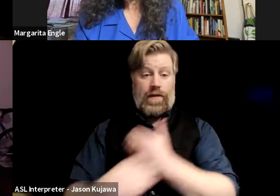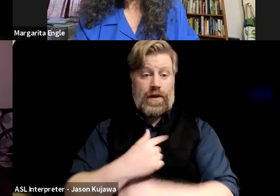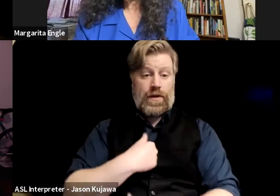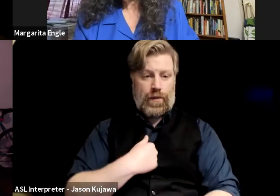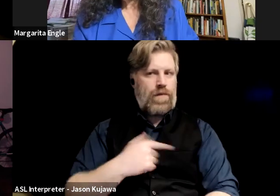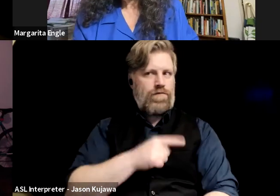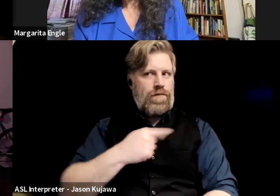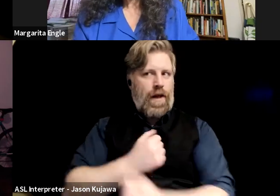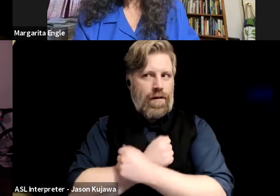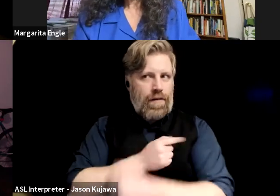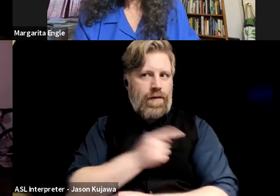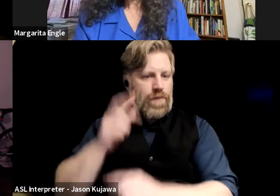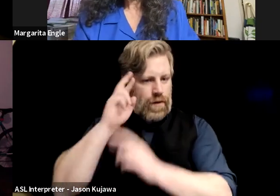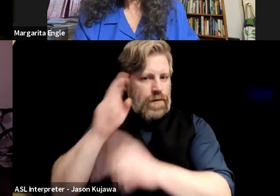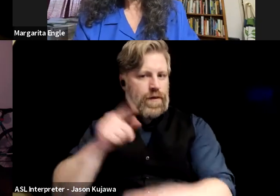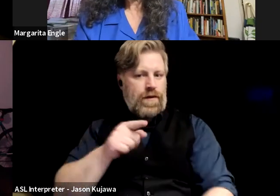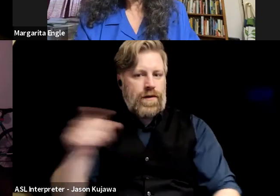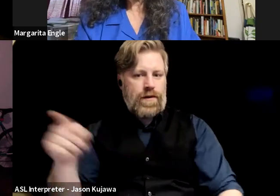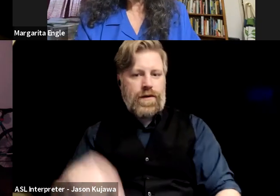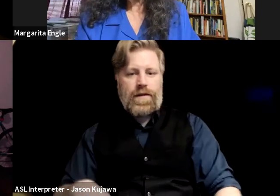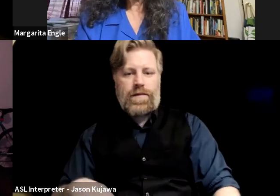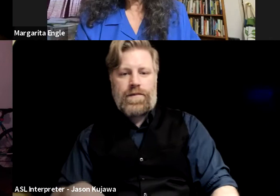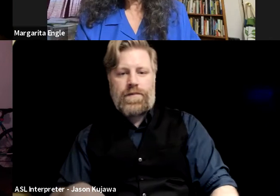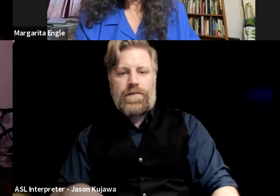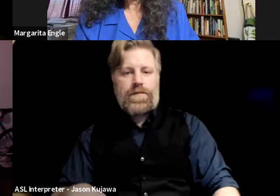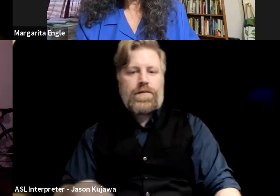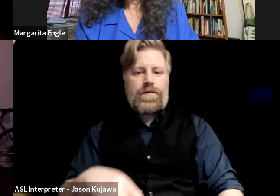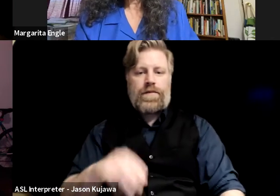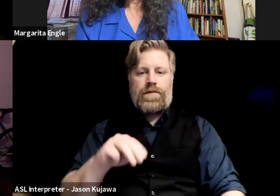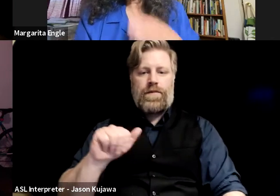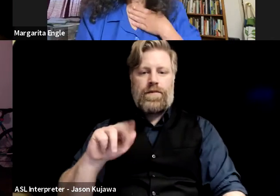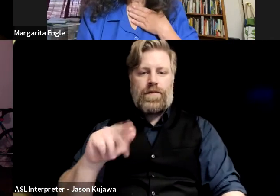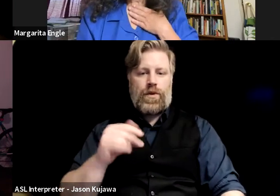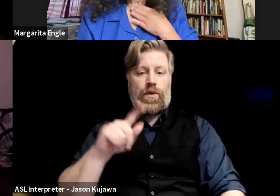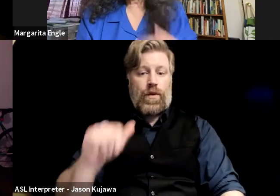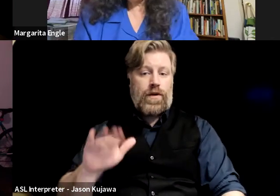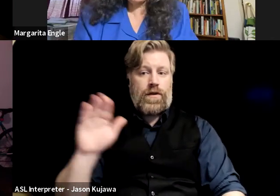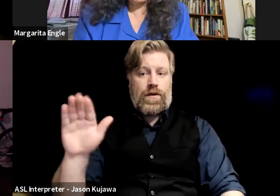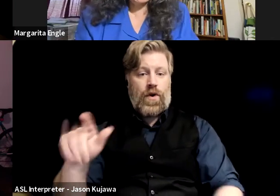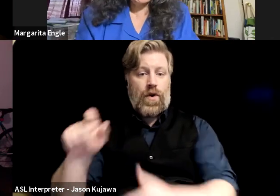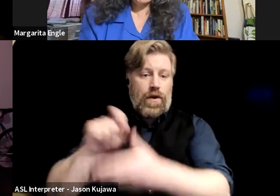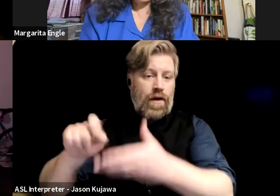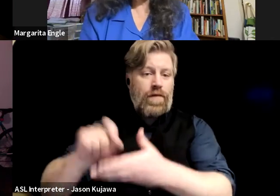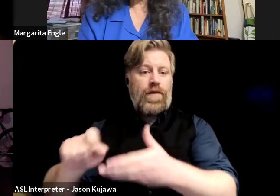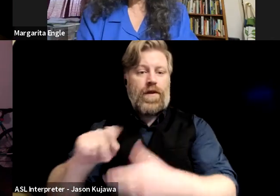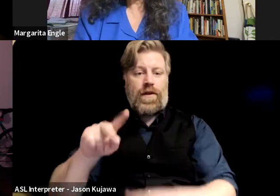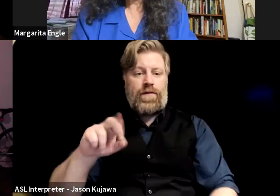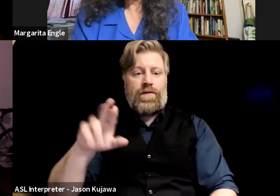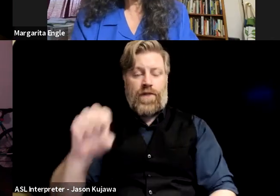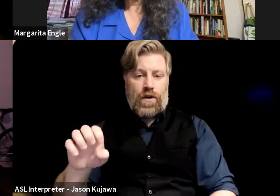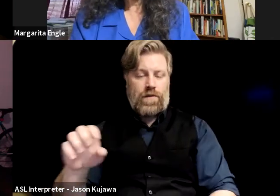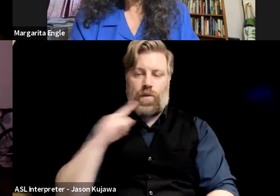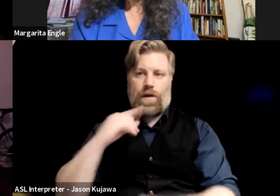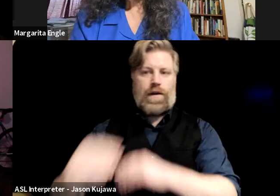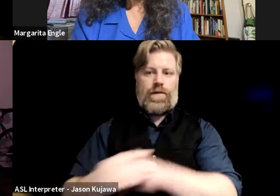novels and verse have had a huge influence on the way I think about novels and verse, um, Thank you. You're quite welcome. You're, you're an